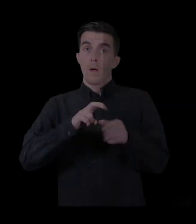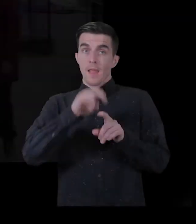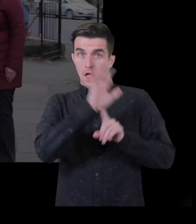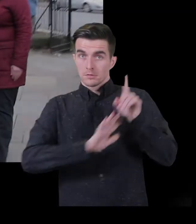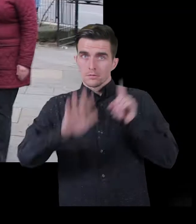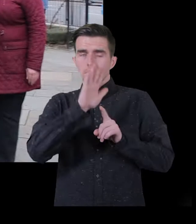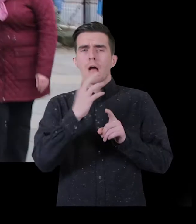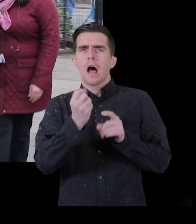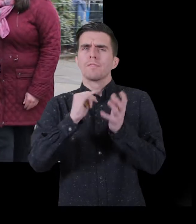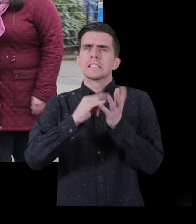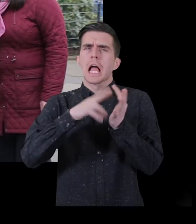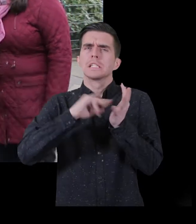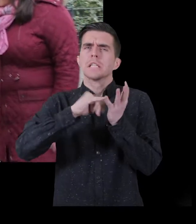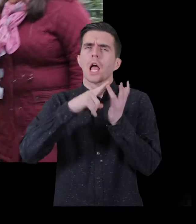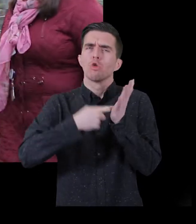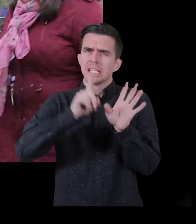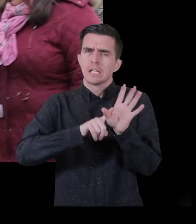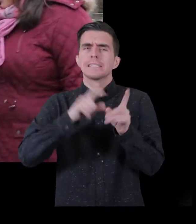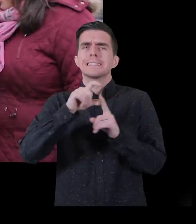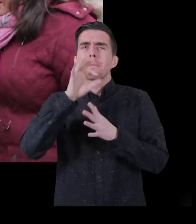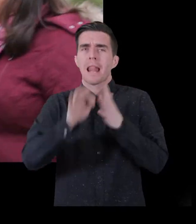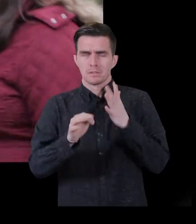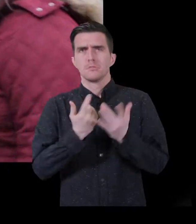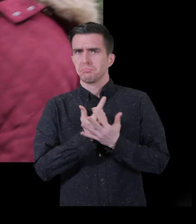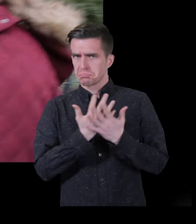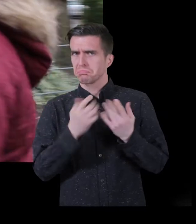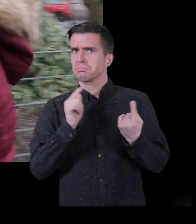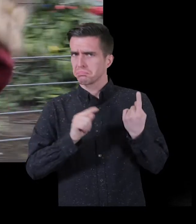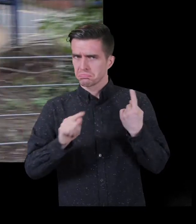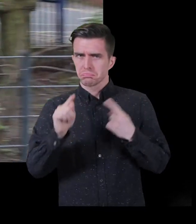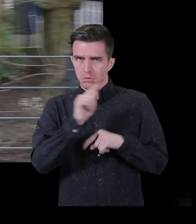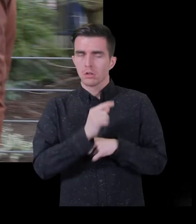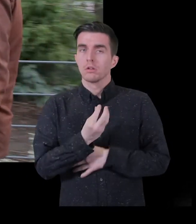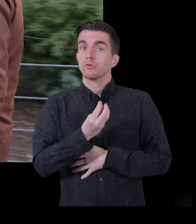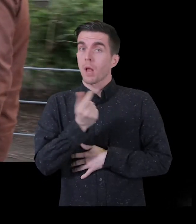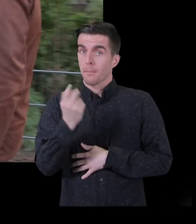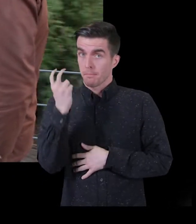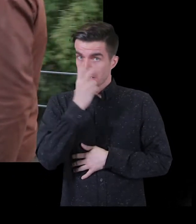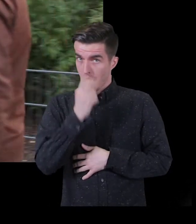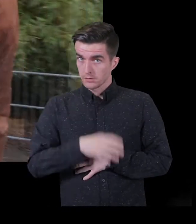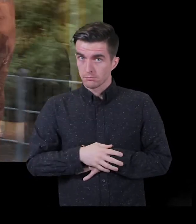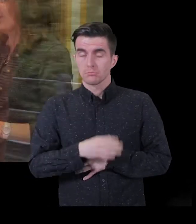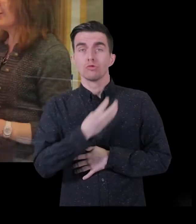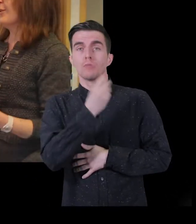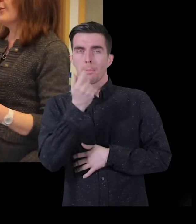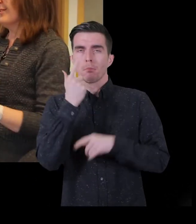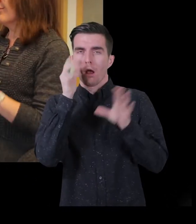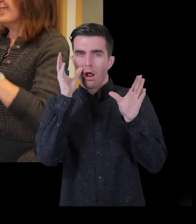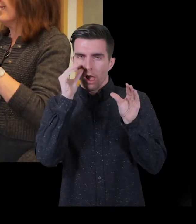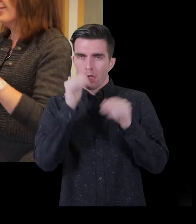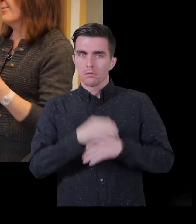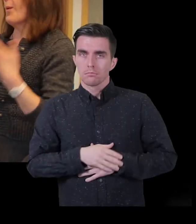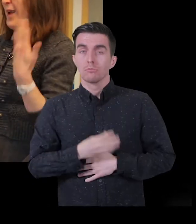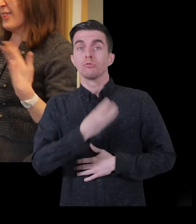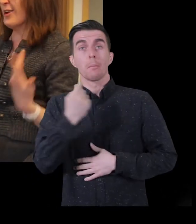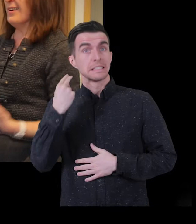Many people in Northern Ireland live with a sensory disability. Some people are blind or have sight loss. Some are deaf